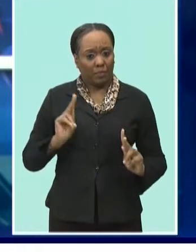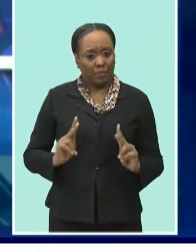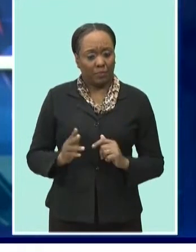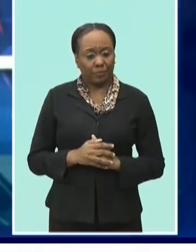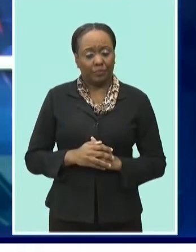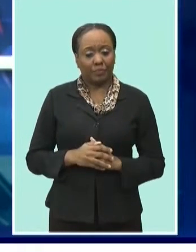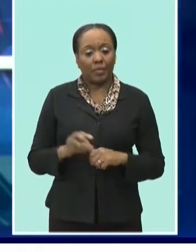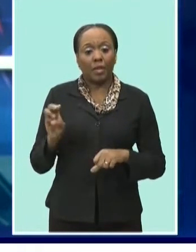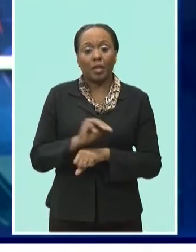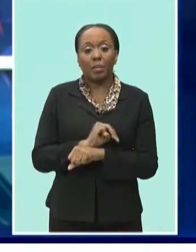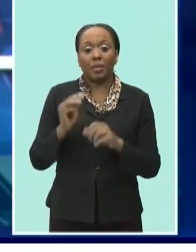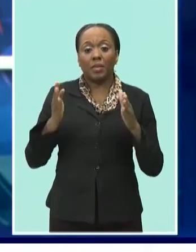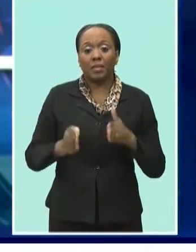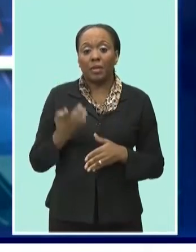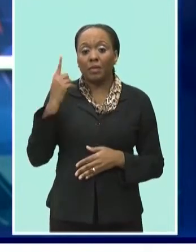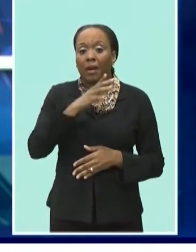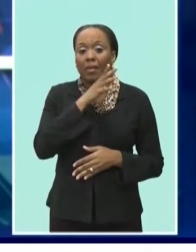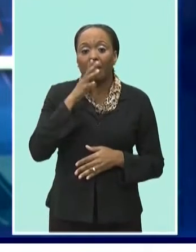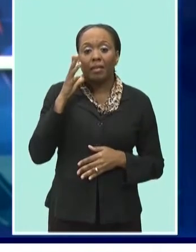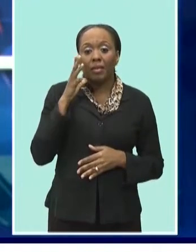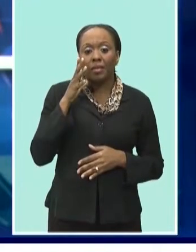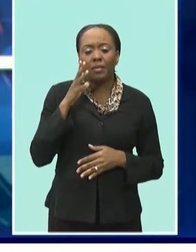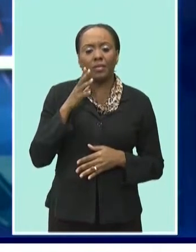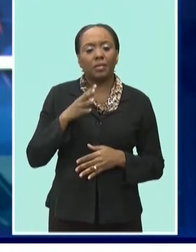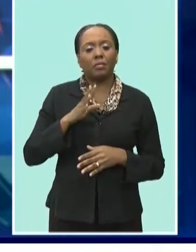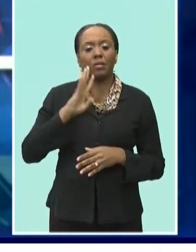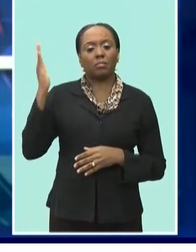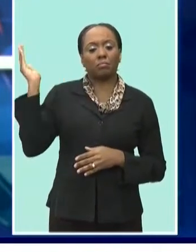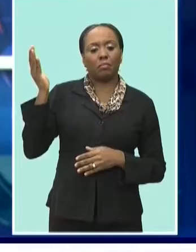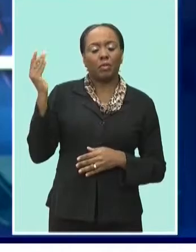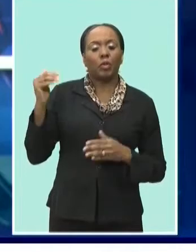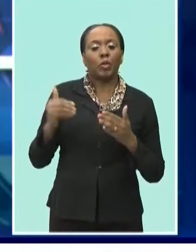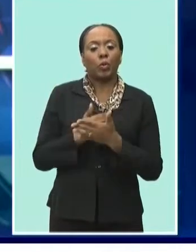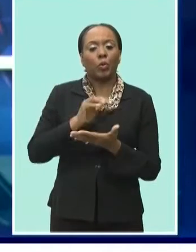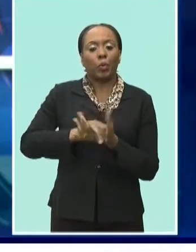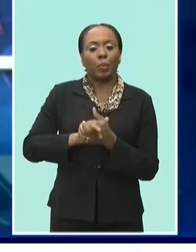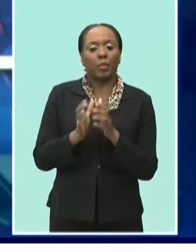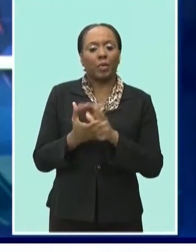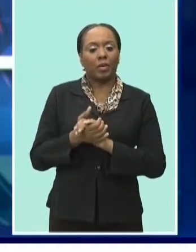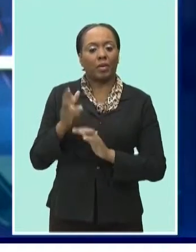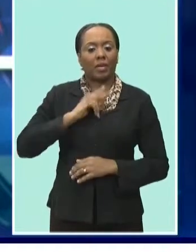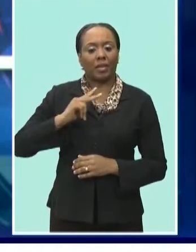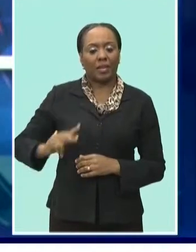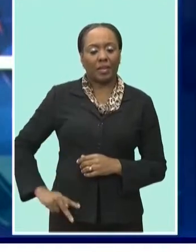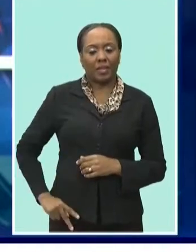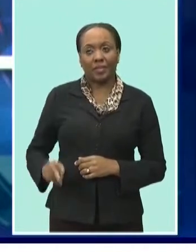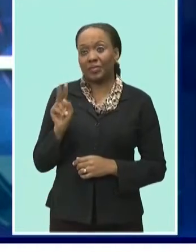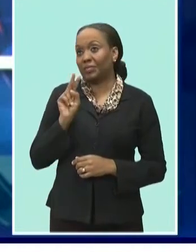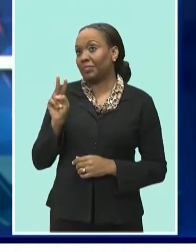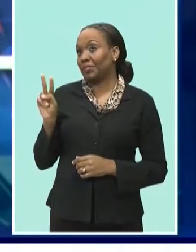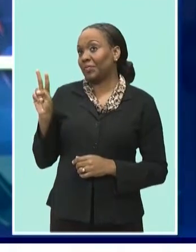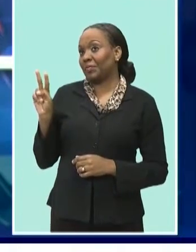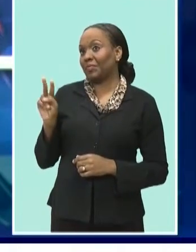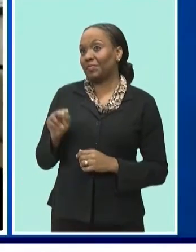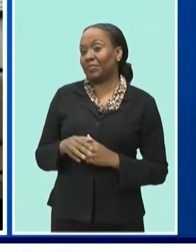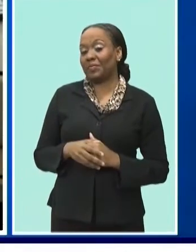Agriculture and Food Security Indar Weir during the opening of a new Burger King outlet. Our Sharika Griffith reports.